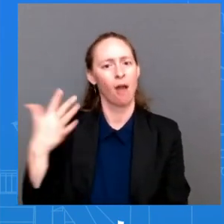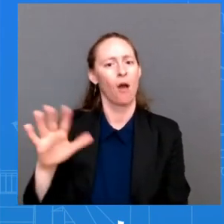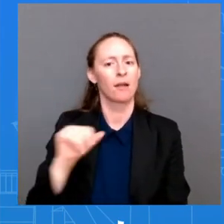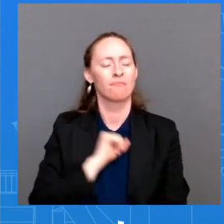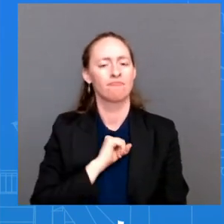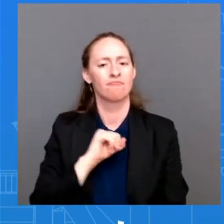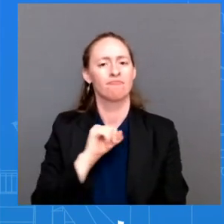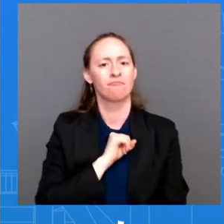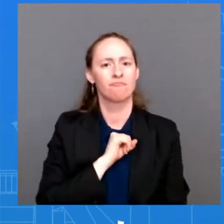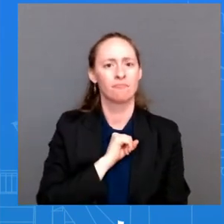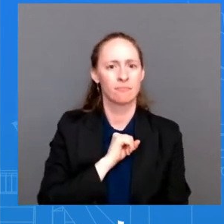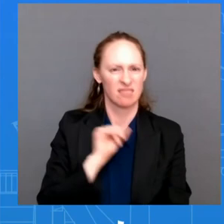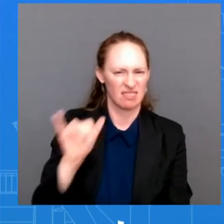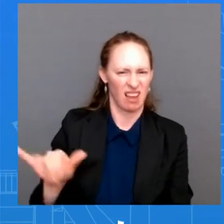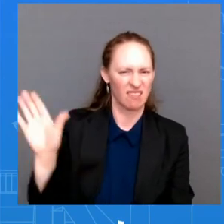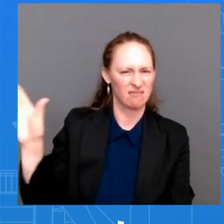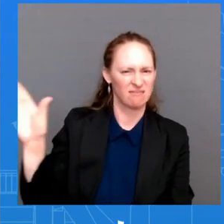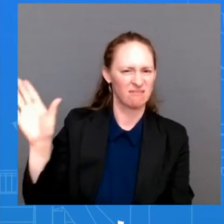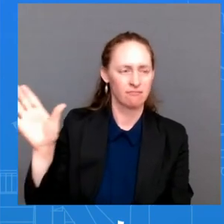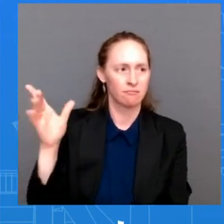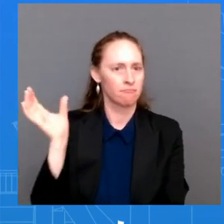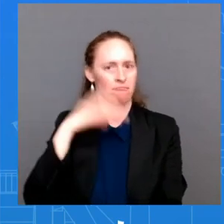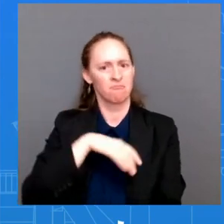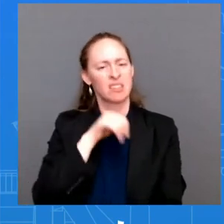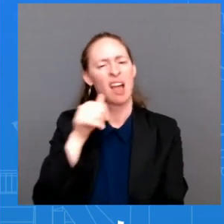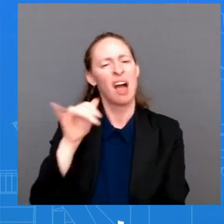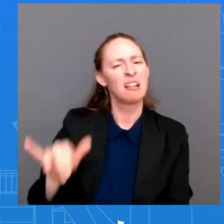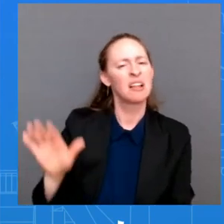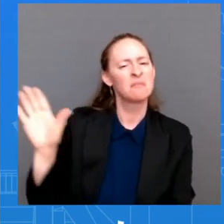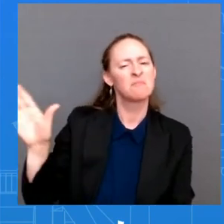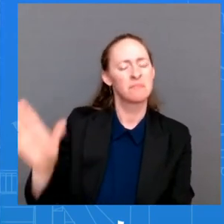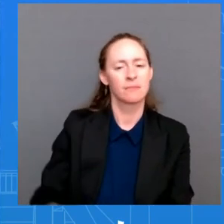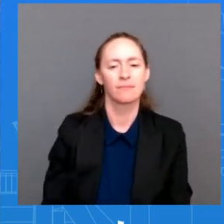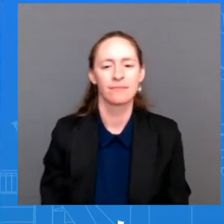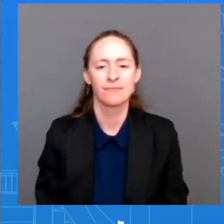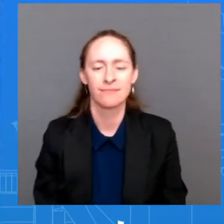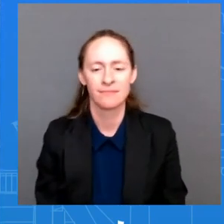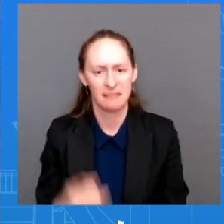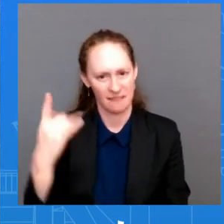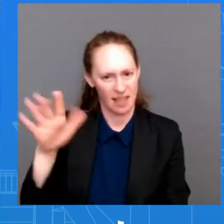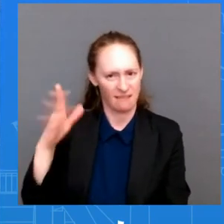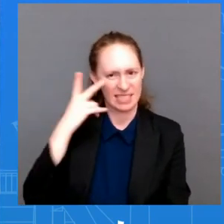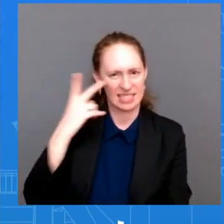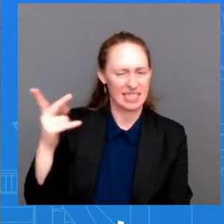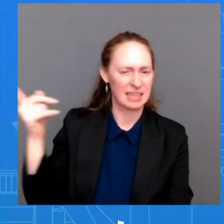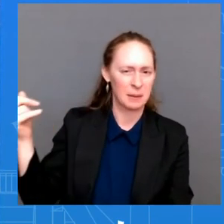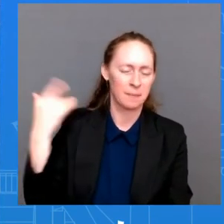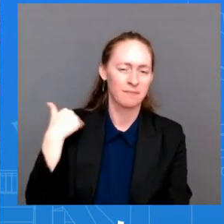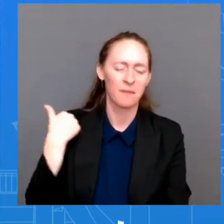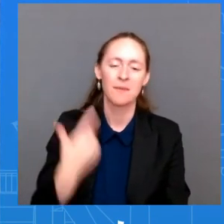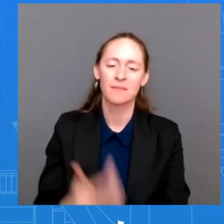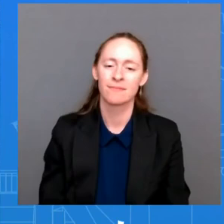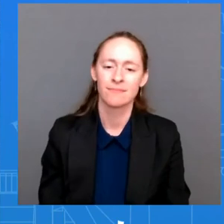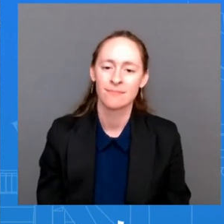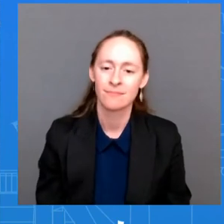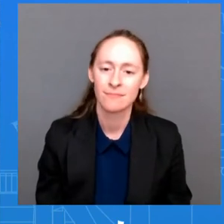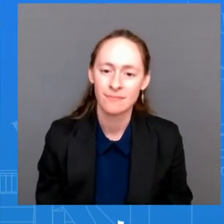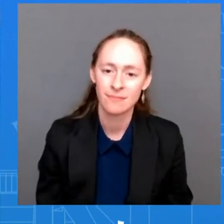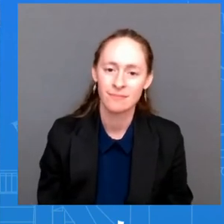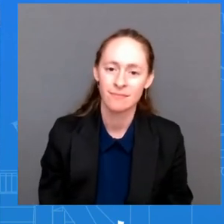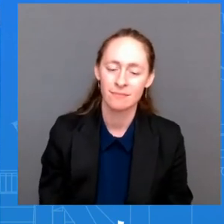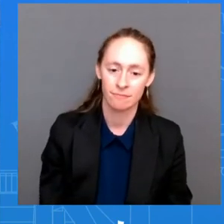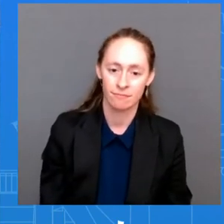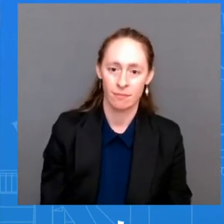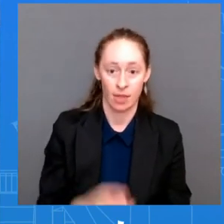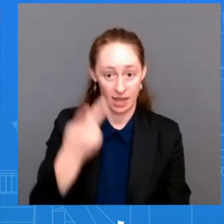which you all have heard before so just want to be clear on that too on he's working he's calling and so forth but to my knowledge i